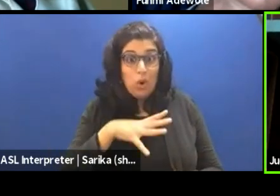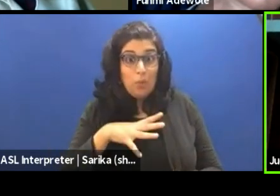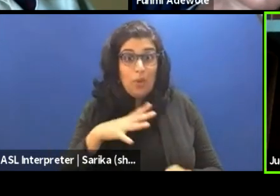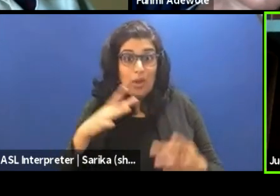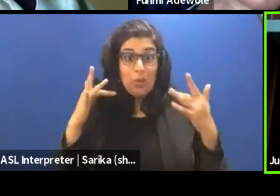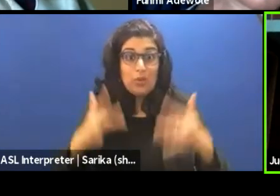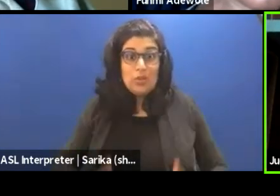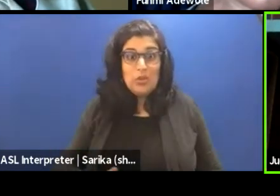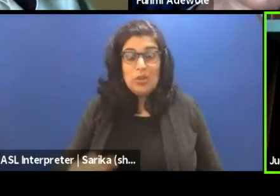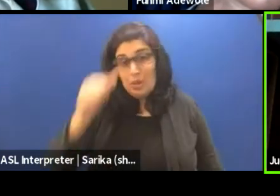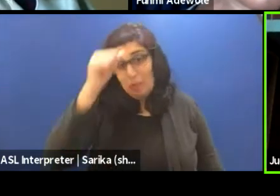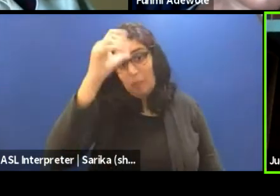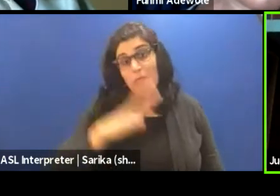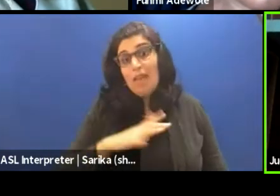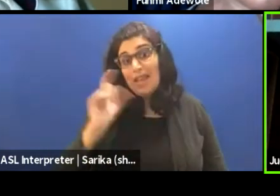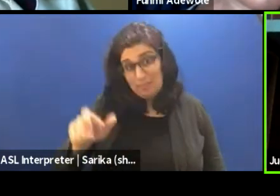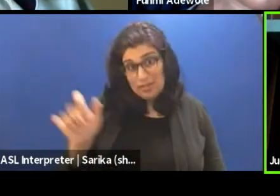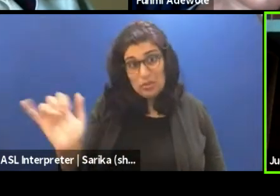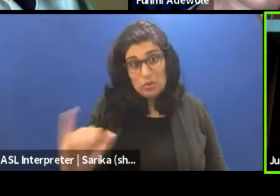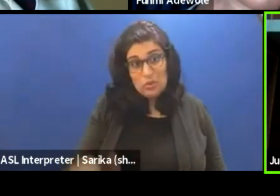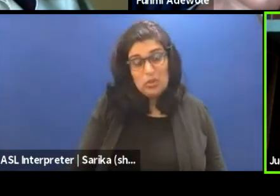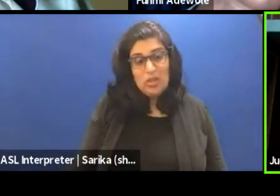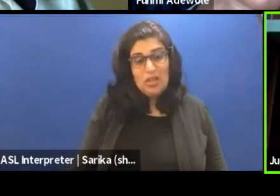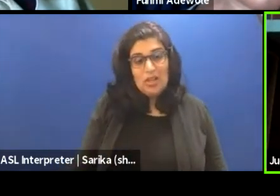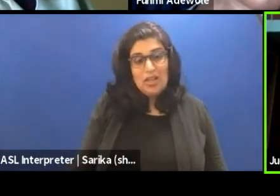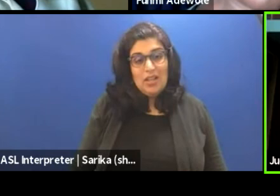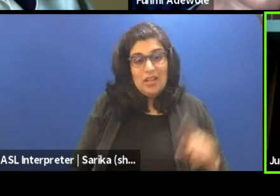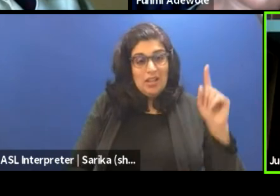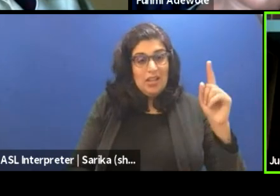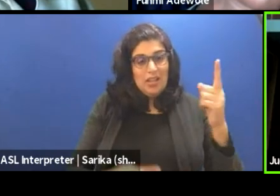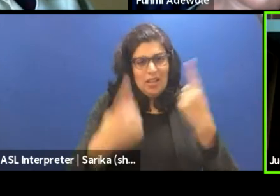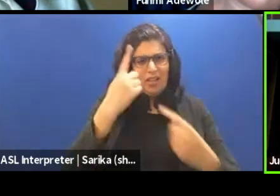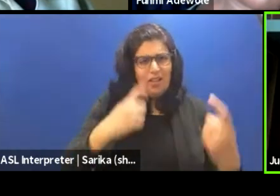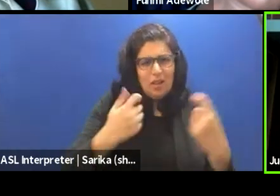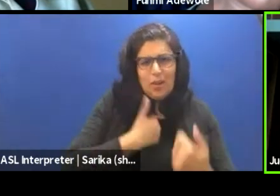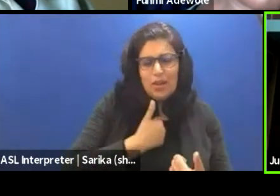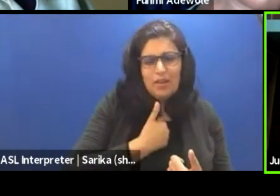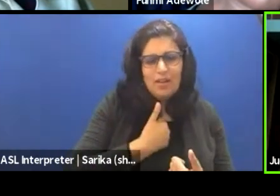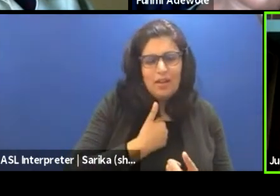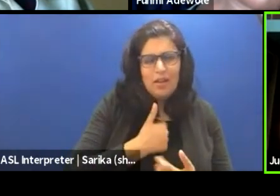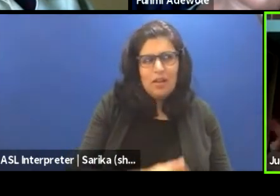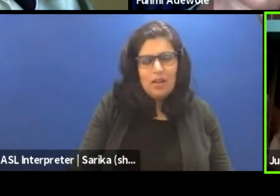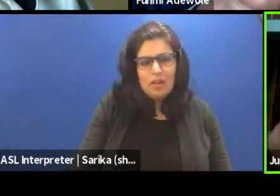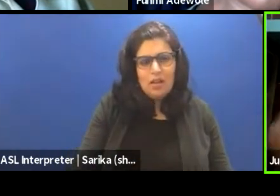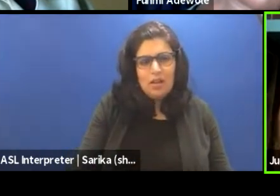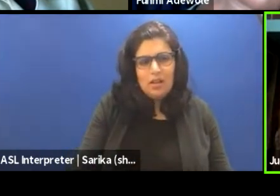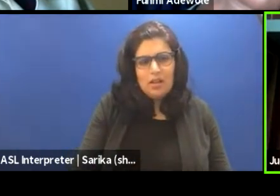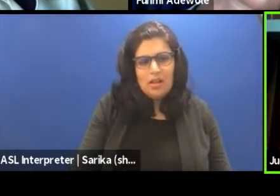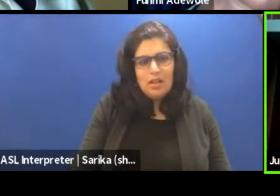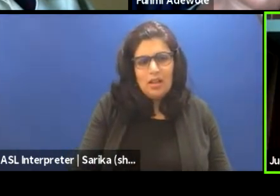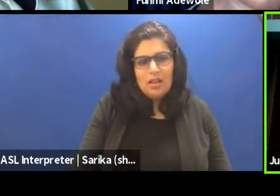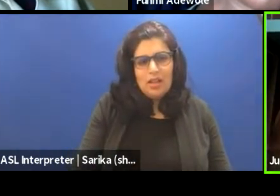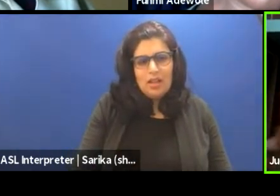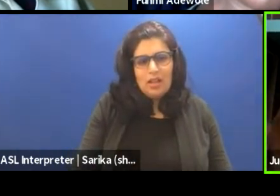the man had to be nude. And I had to ask myself the question, the embodiment or the visual of a naked